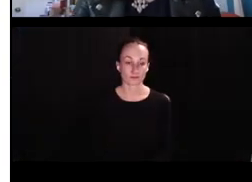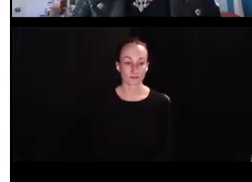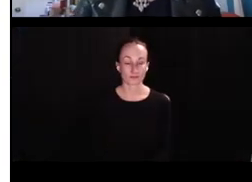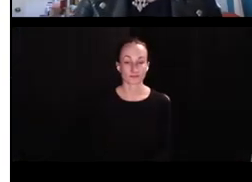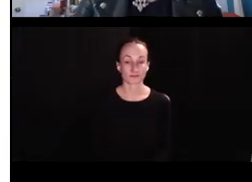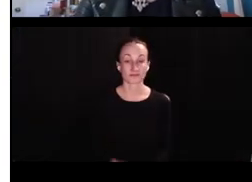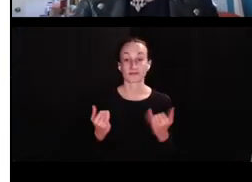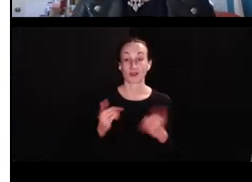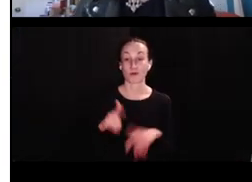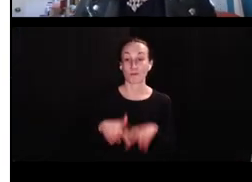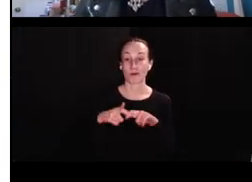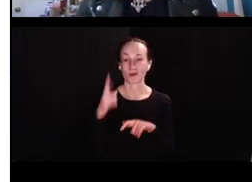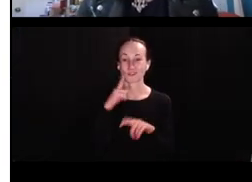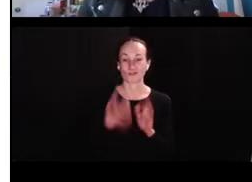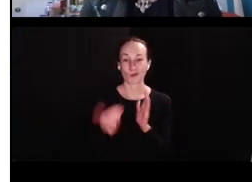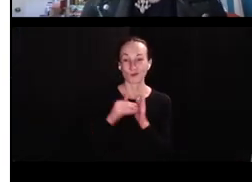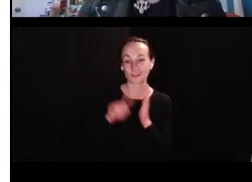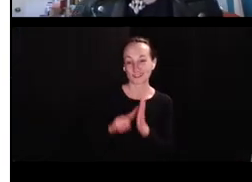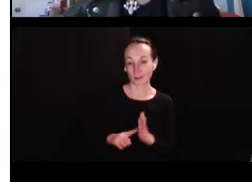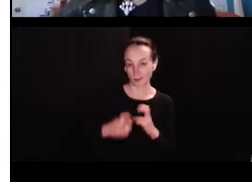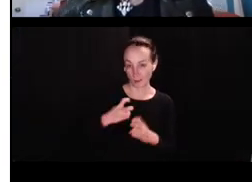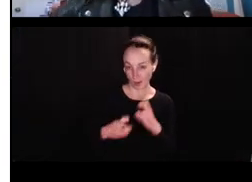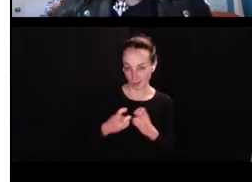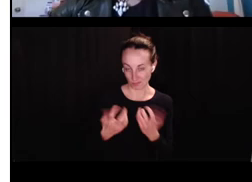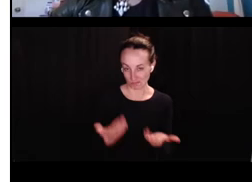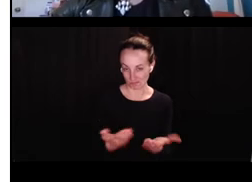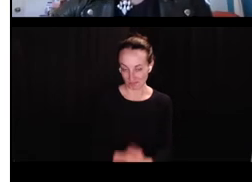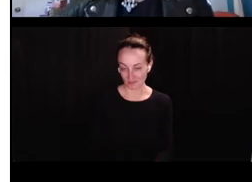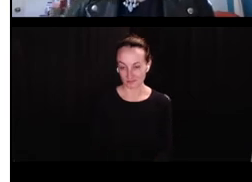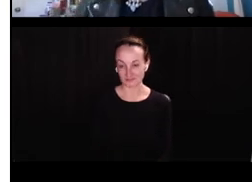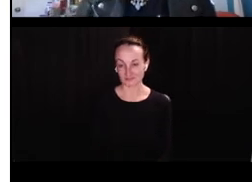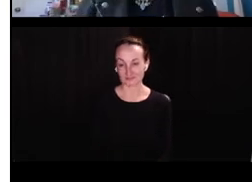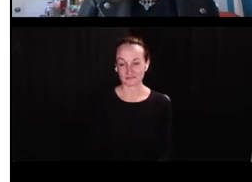Okay. Okay. A little pause here for re-examining the problem.